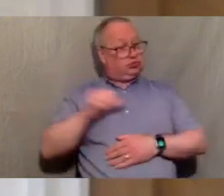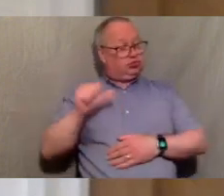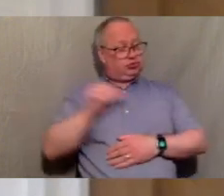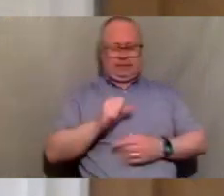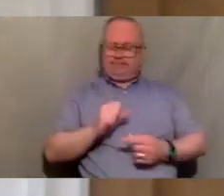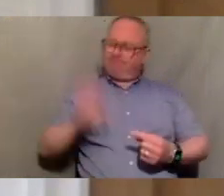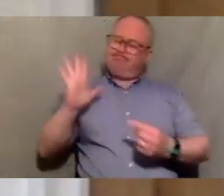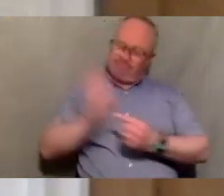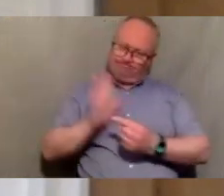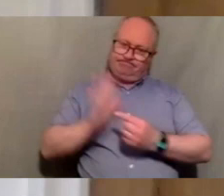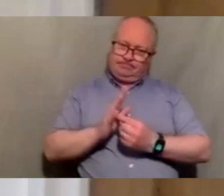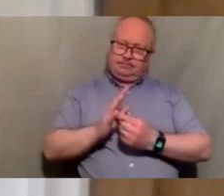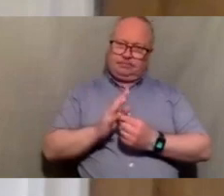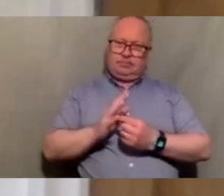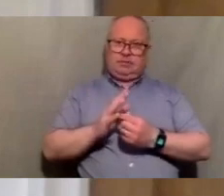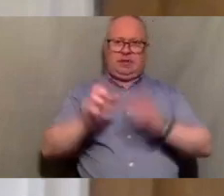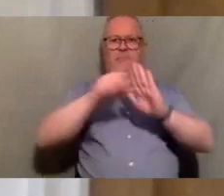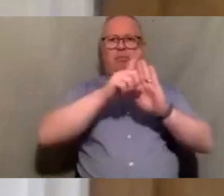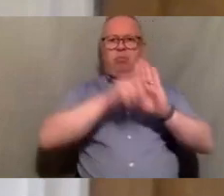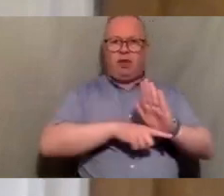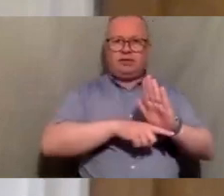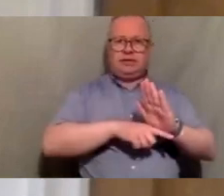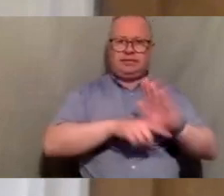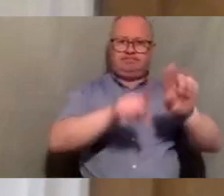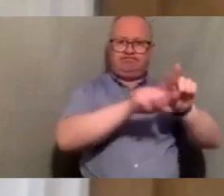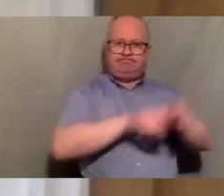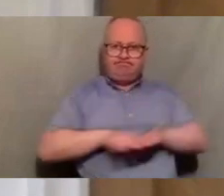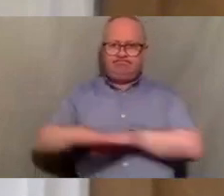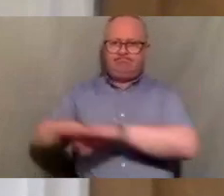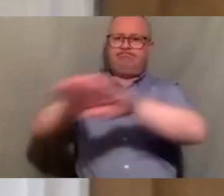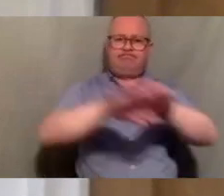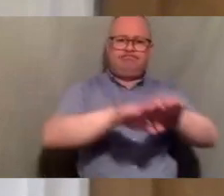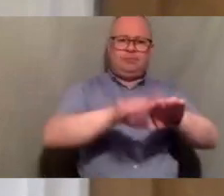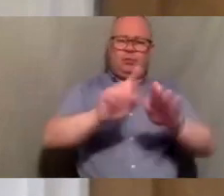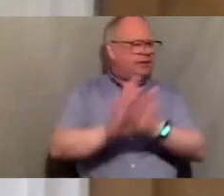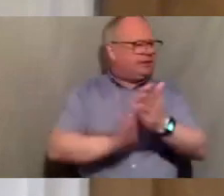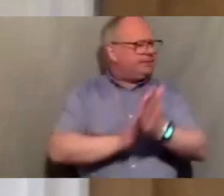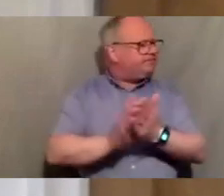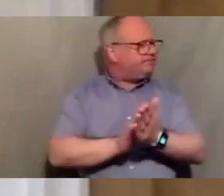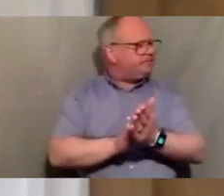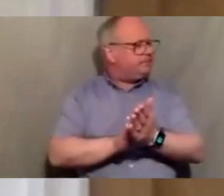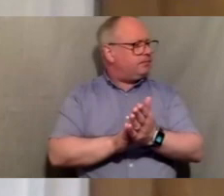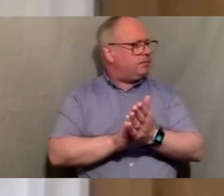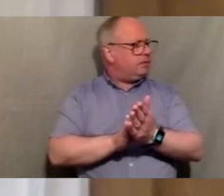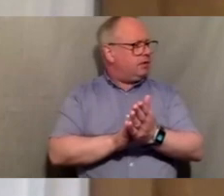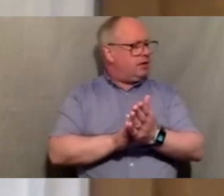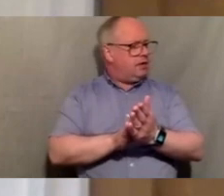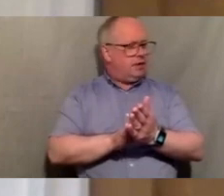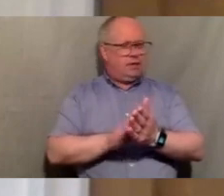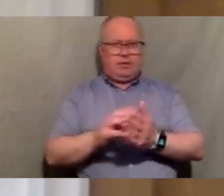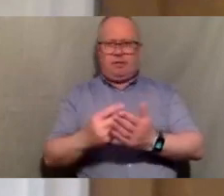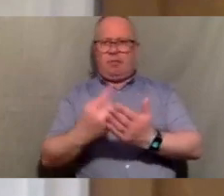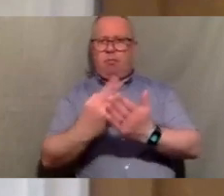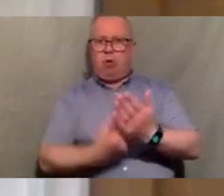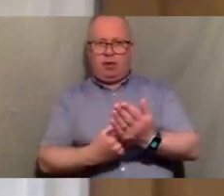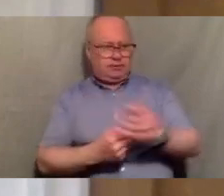of um of policy coherence which um which really just put simply just means checking that one that a policy in one